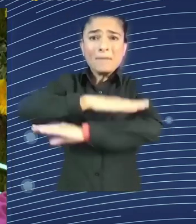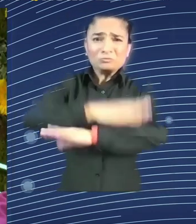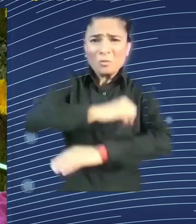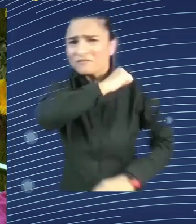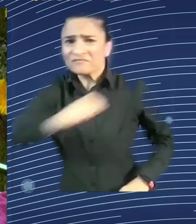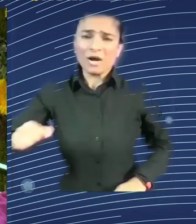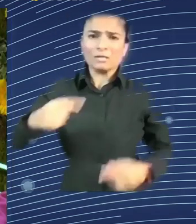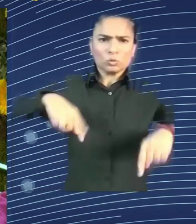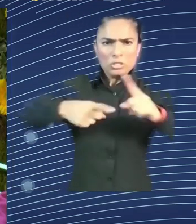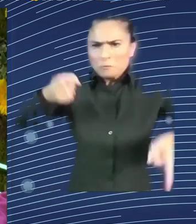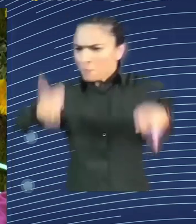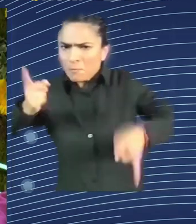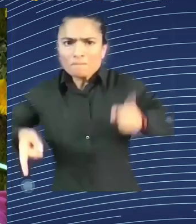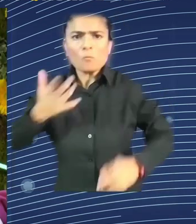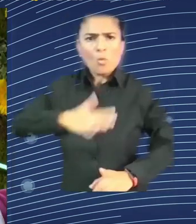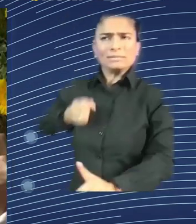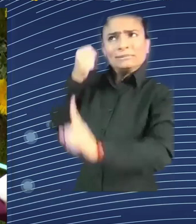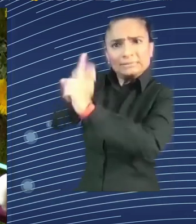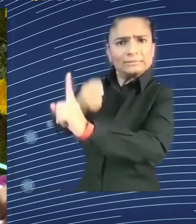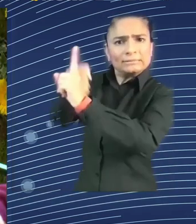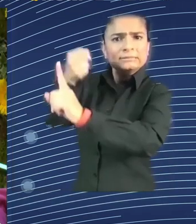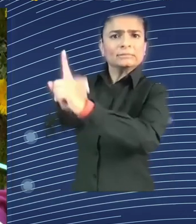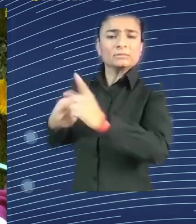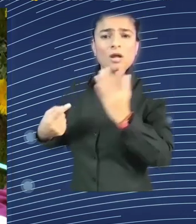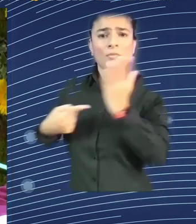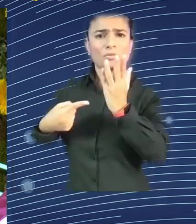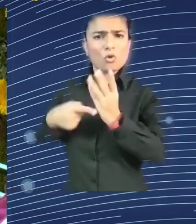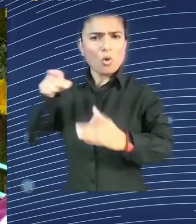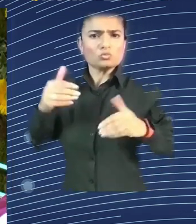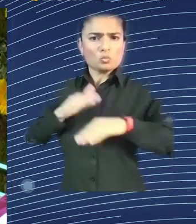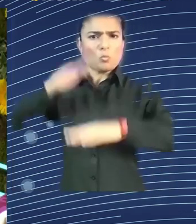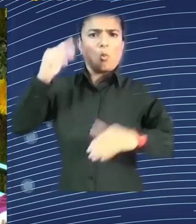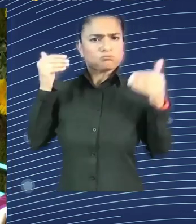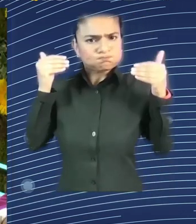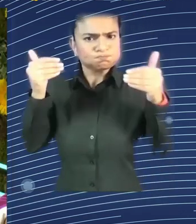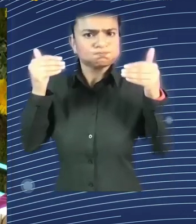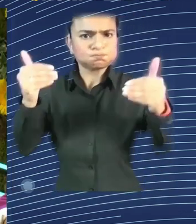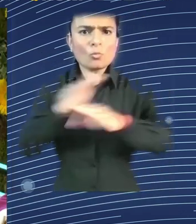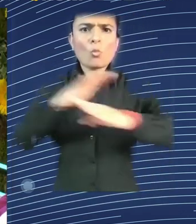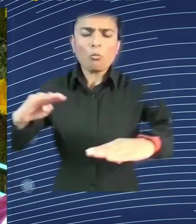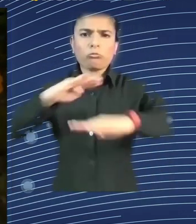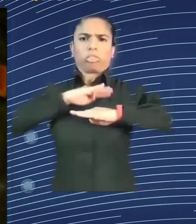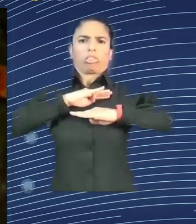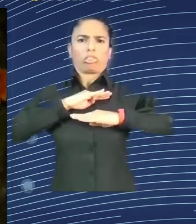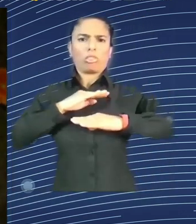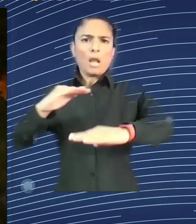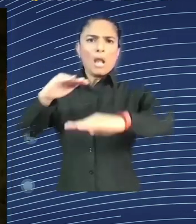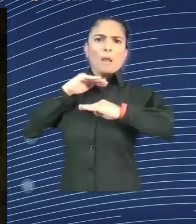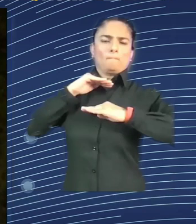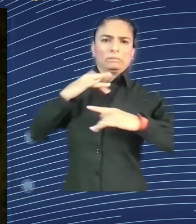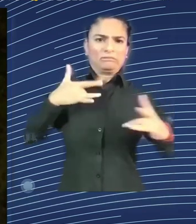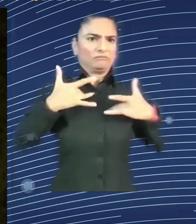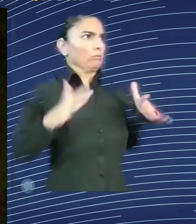Madam, your last comment before I open the floor for the room. Yeah, quickly on the speed of technological development and how regulators can catch up.